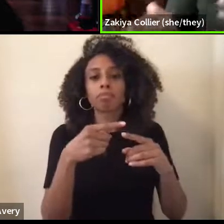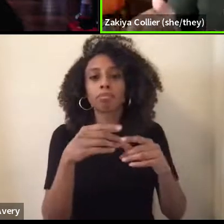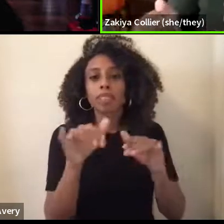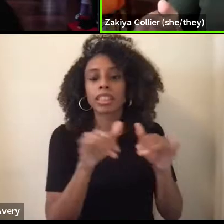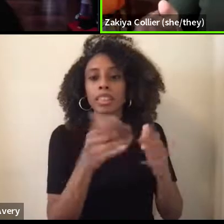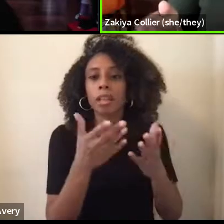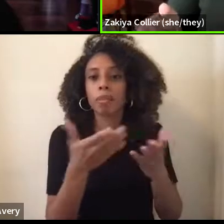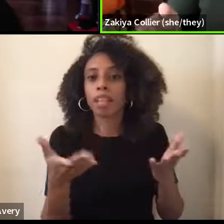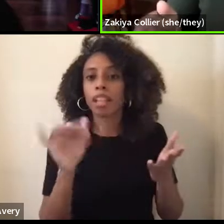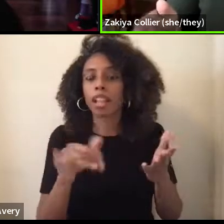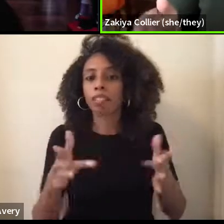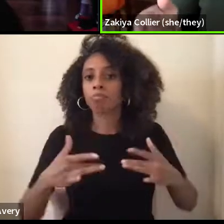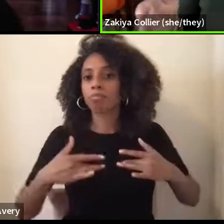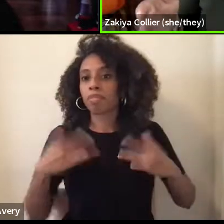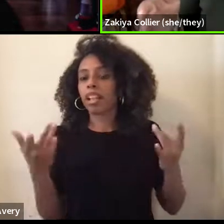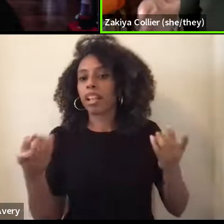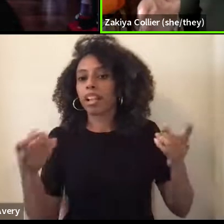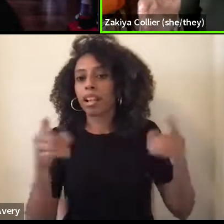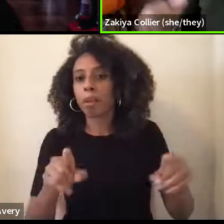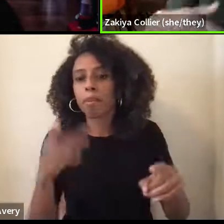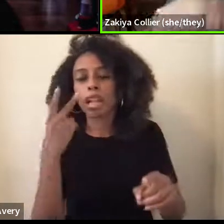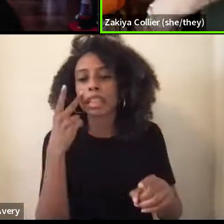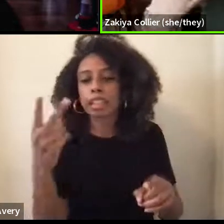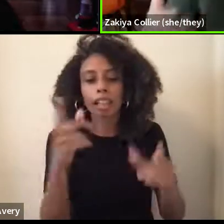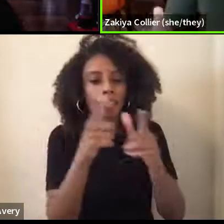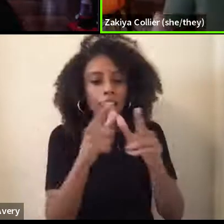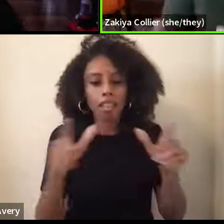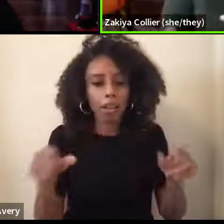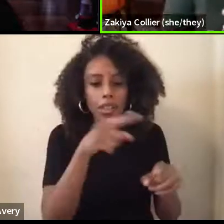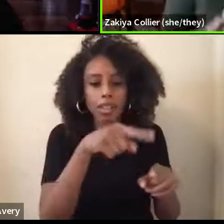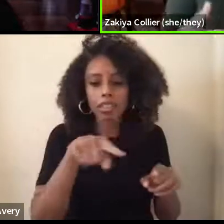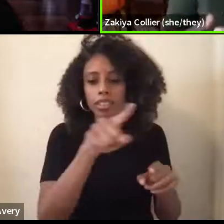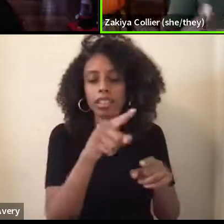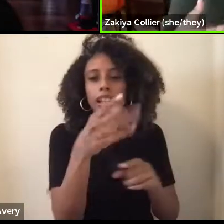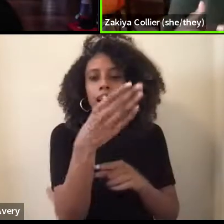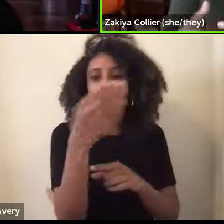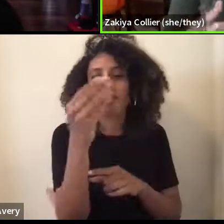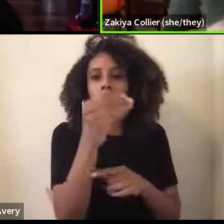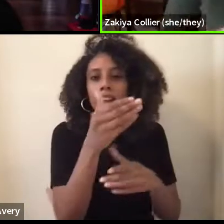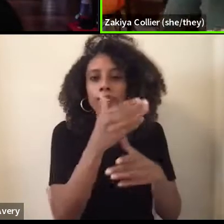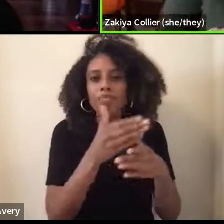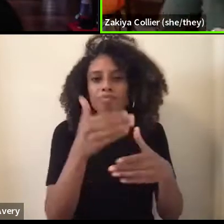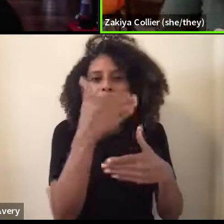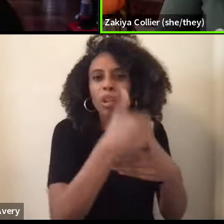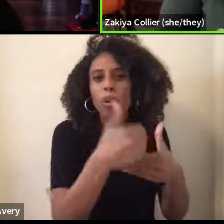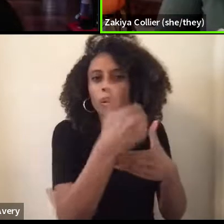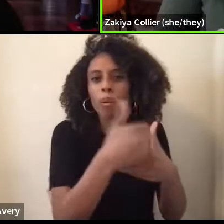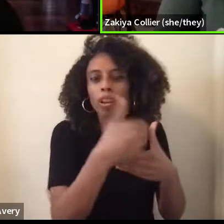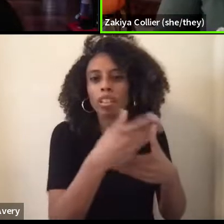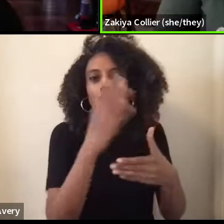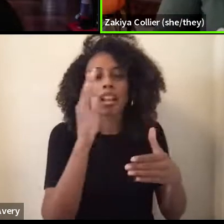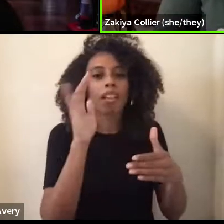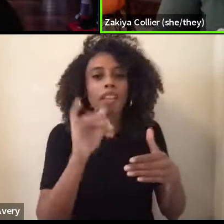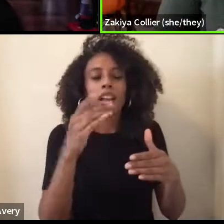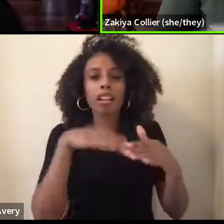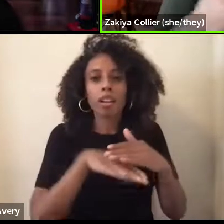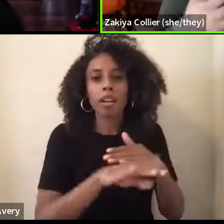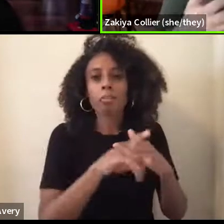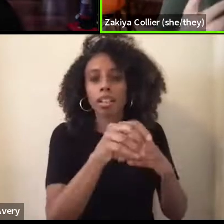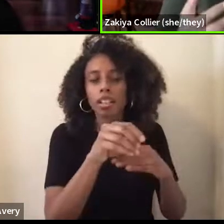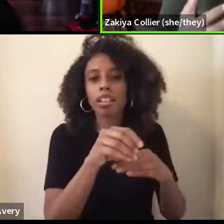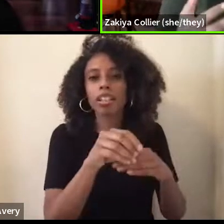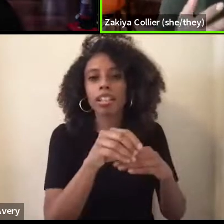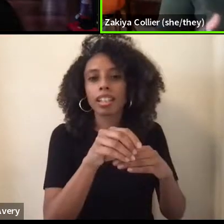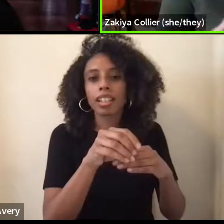language of like, you know, they're outside agitators that are coming in and, um, and, and